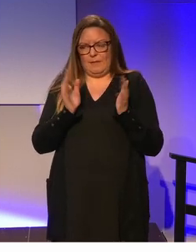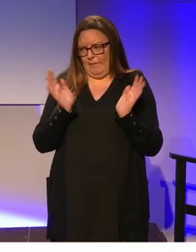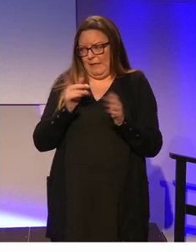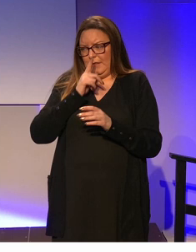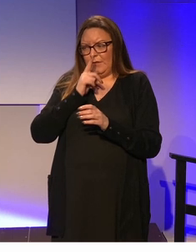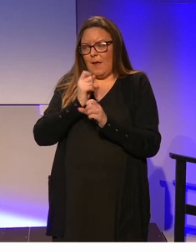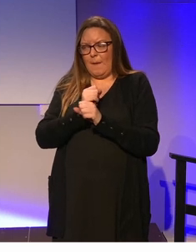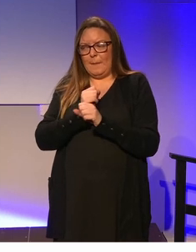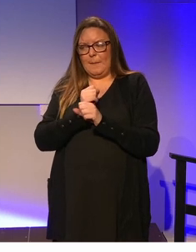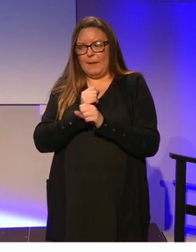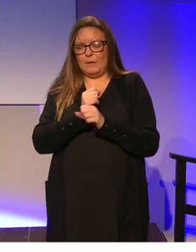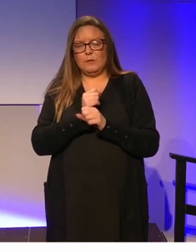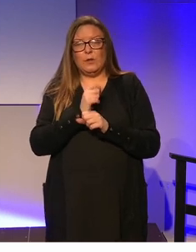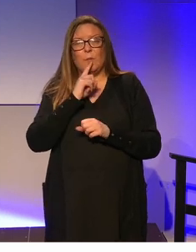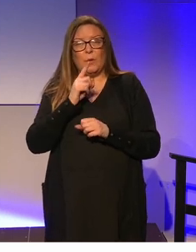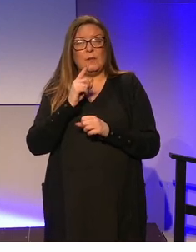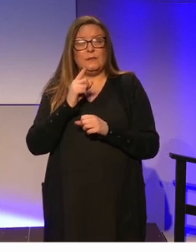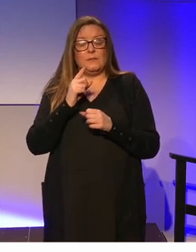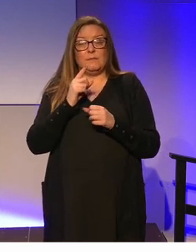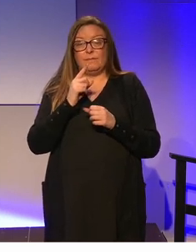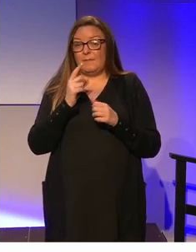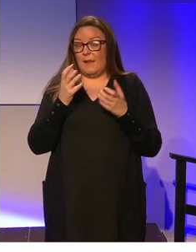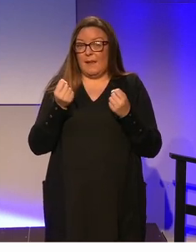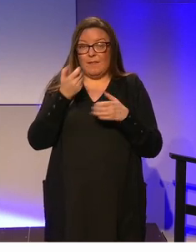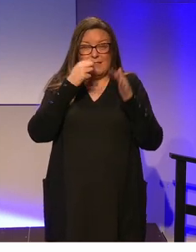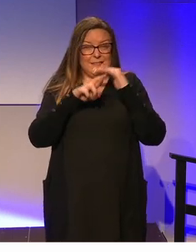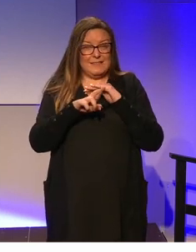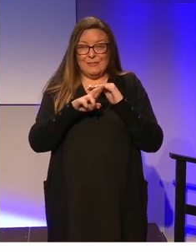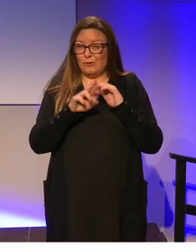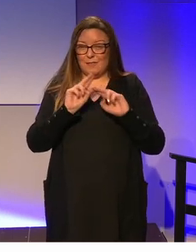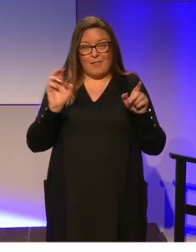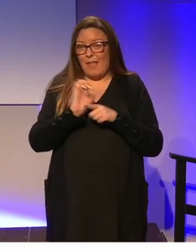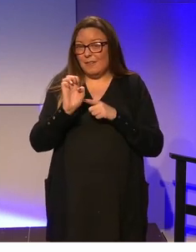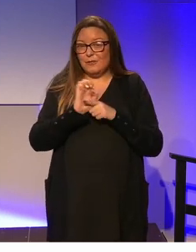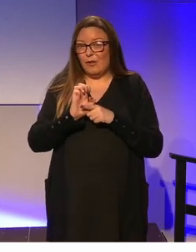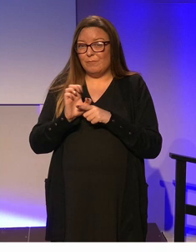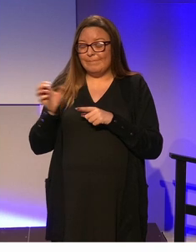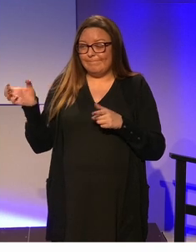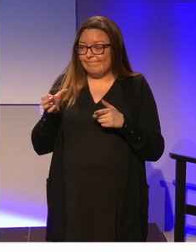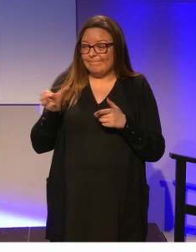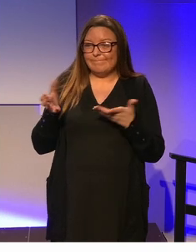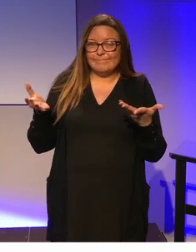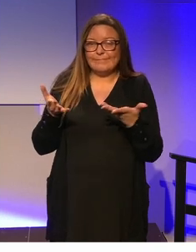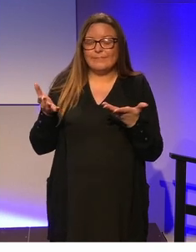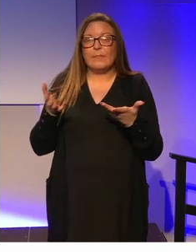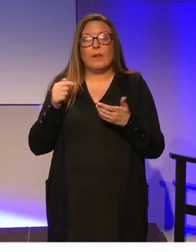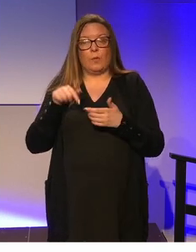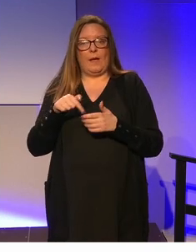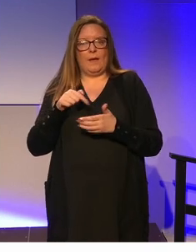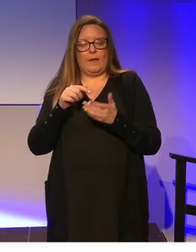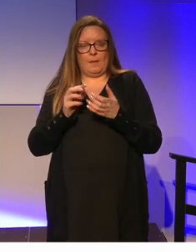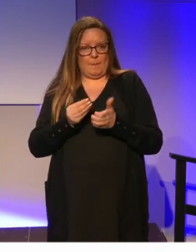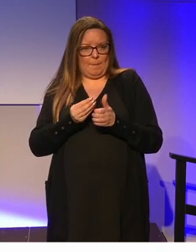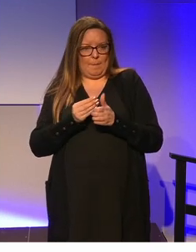talked about and in the middle of all of that there are teacher shortages and you know I when I was preparing this presentation